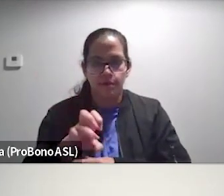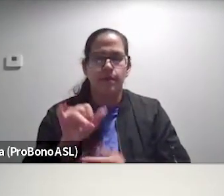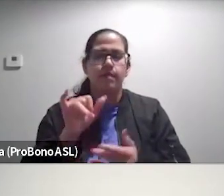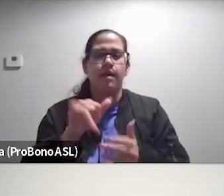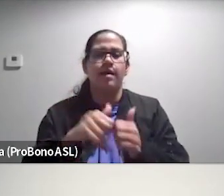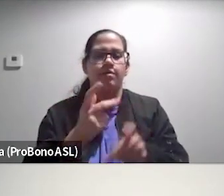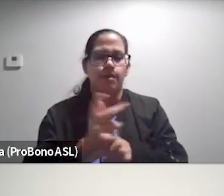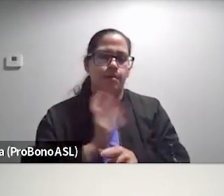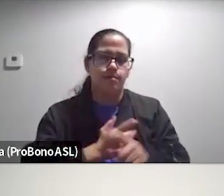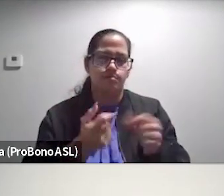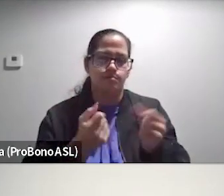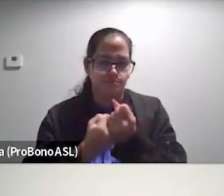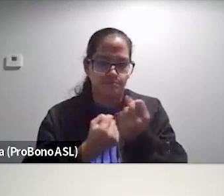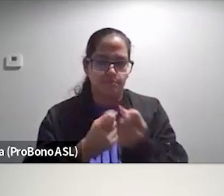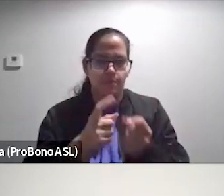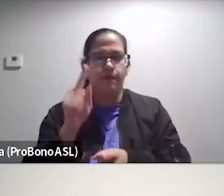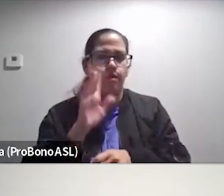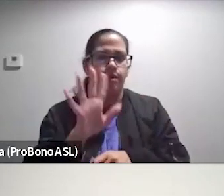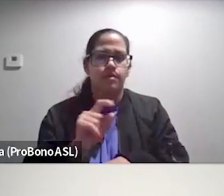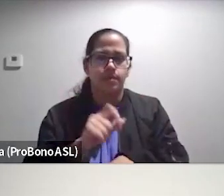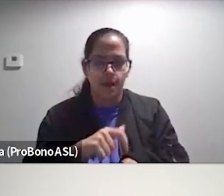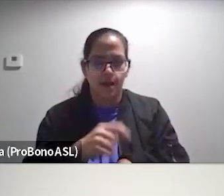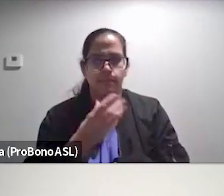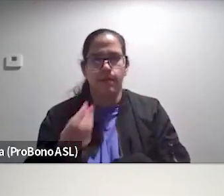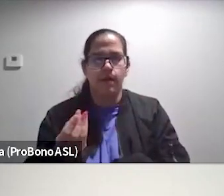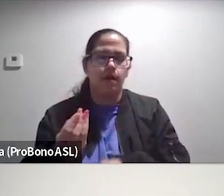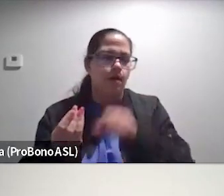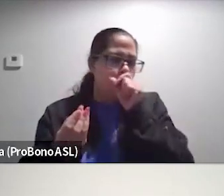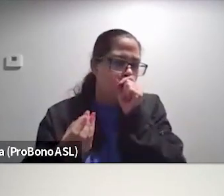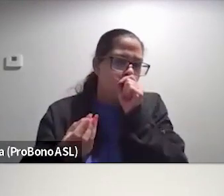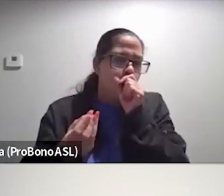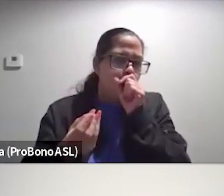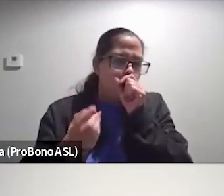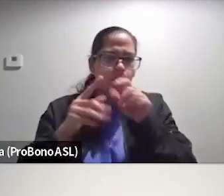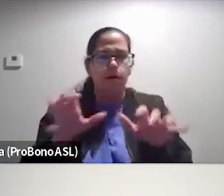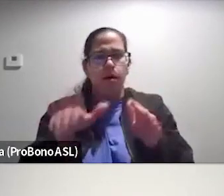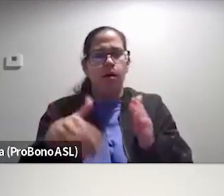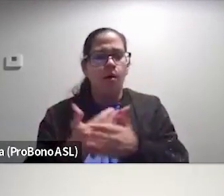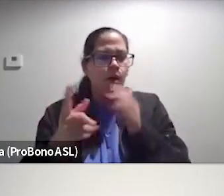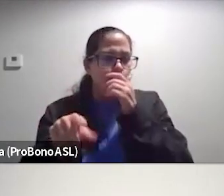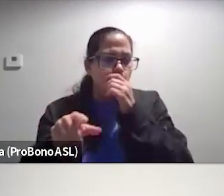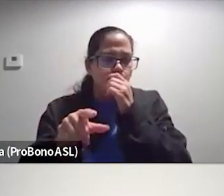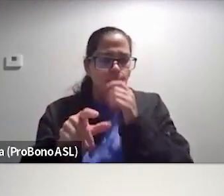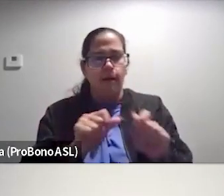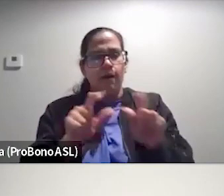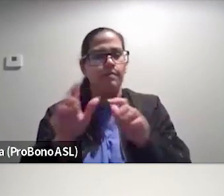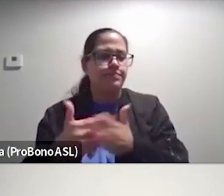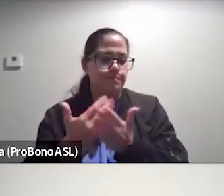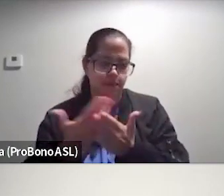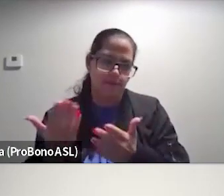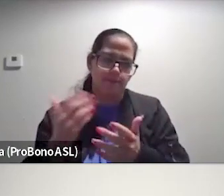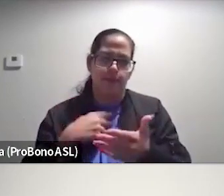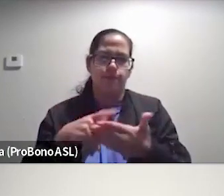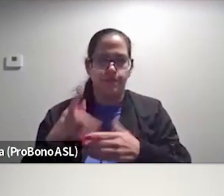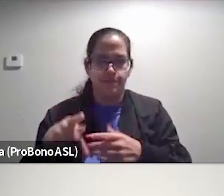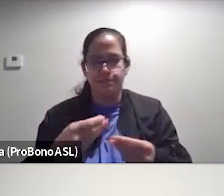able to compensate folks like this for their time and, um, and to do all the administrative things that it takes to bring these kinds of programs to